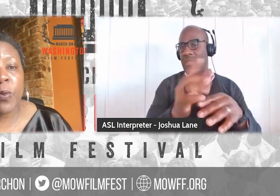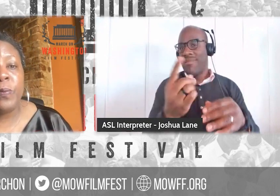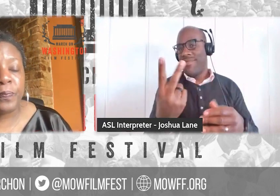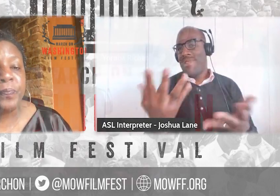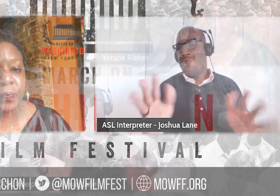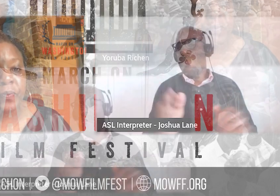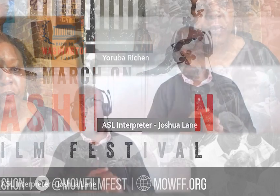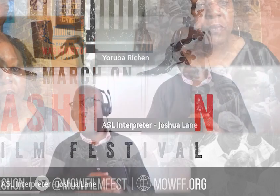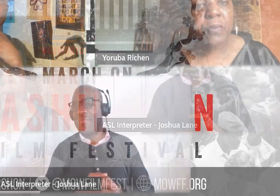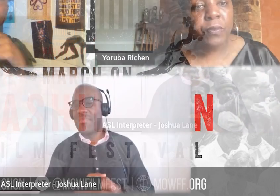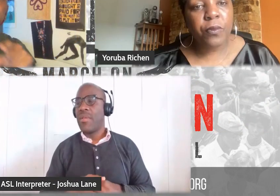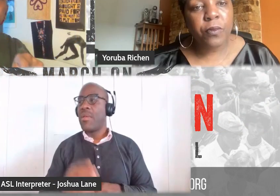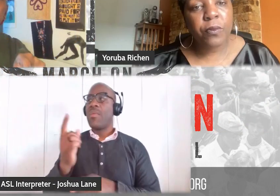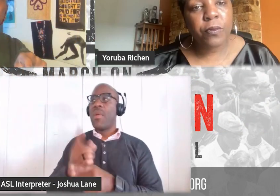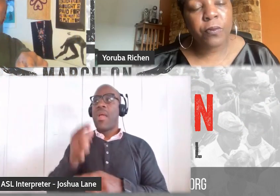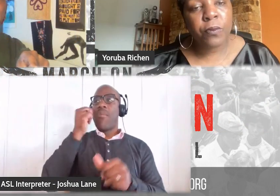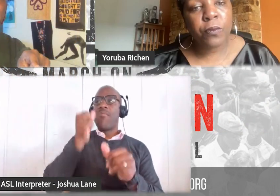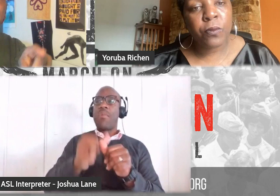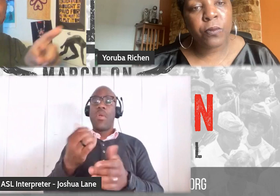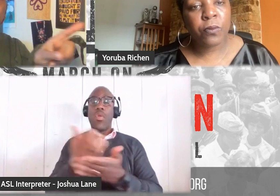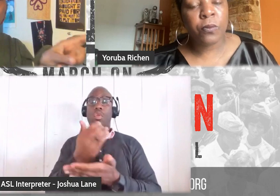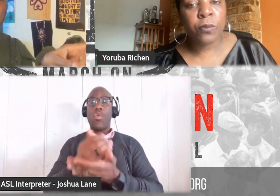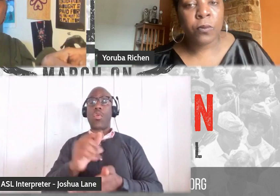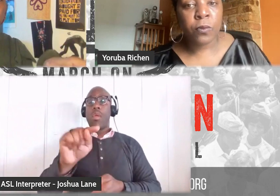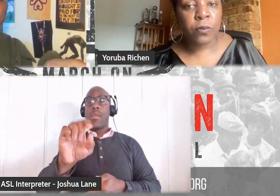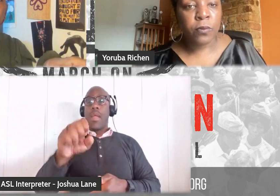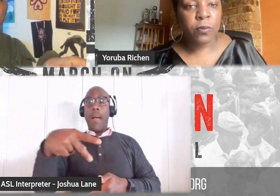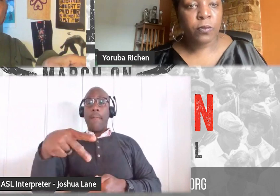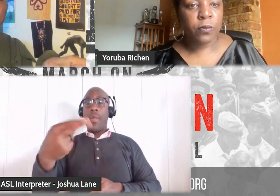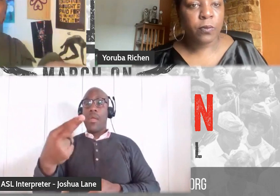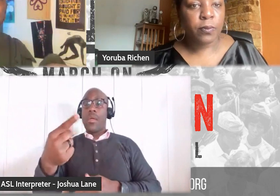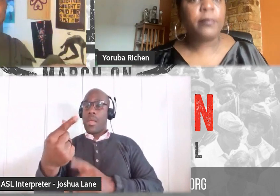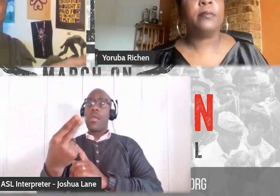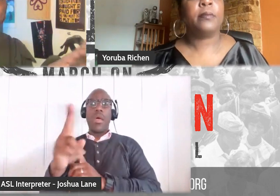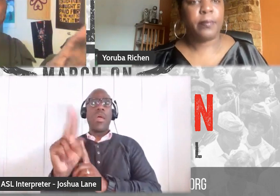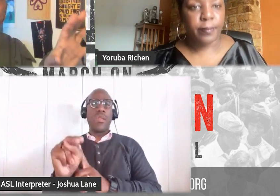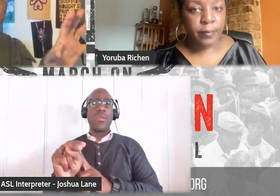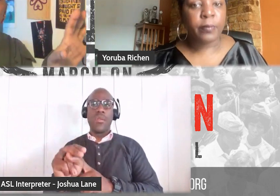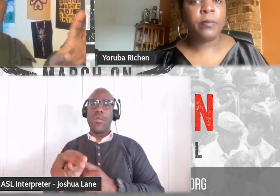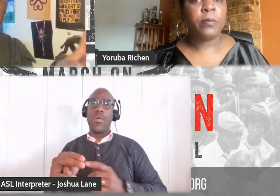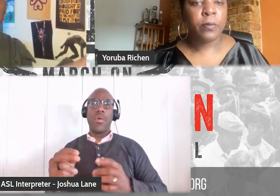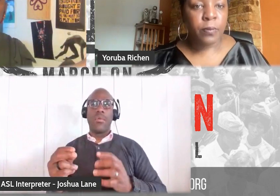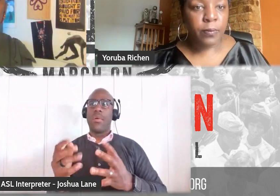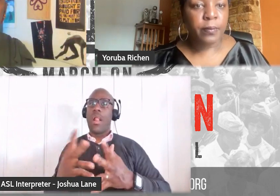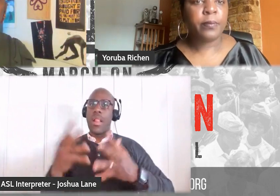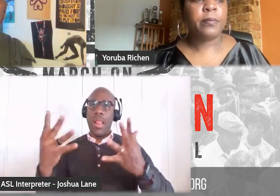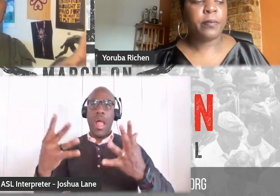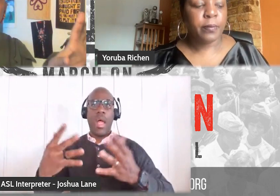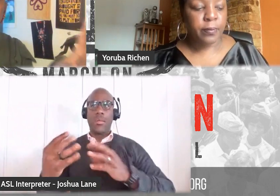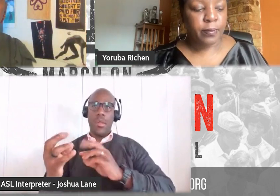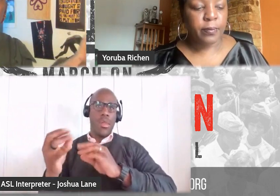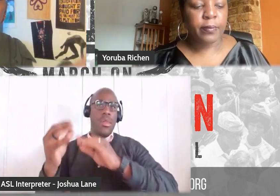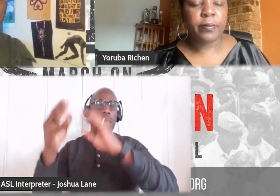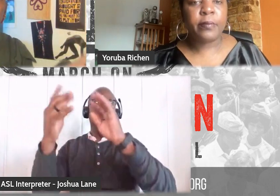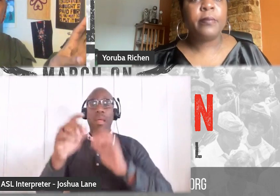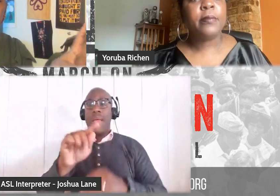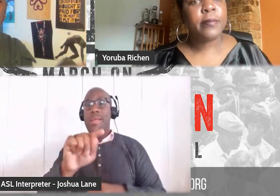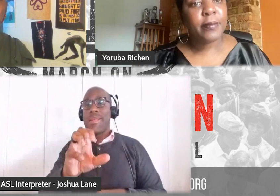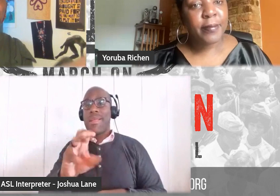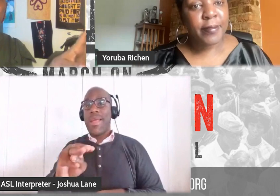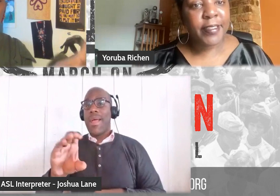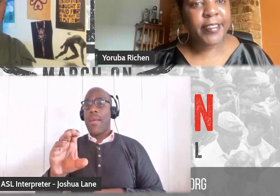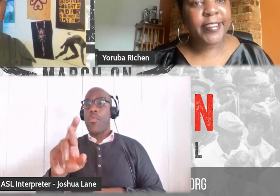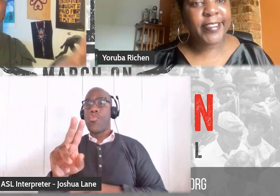So. Well, I remember when this new Top Gun came out, it was a big conversation because Tom Cruise